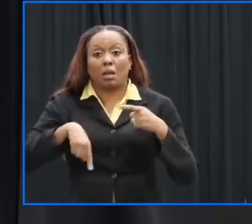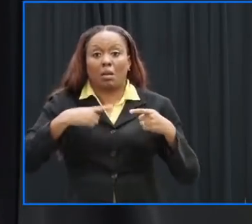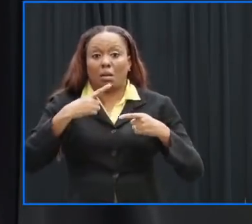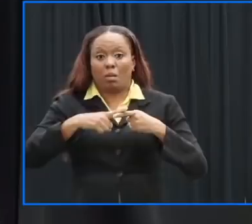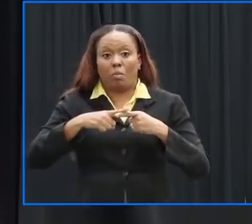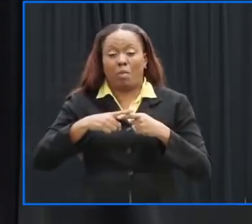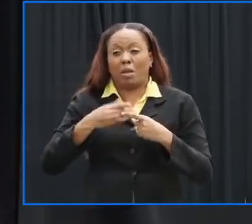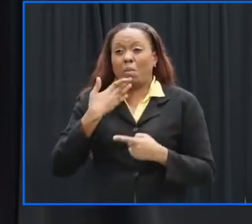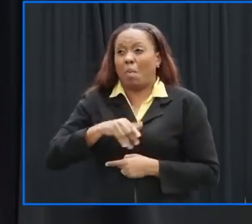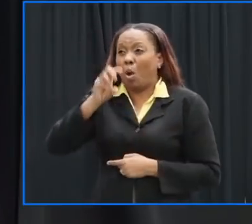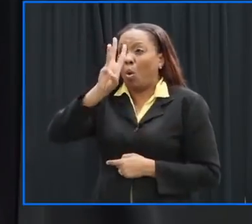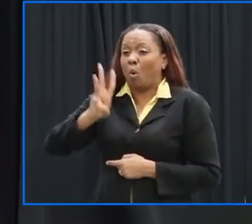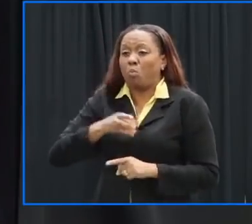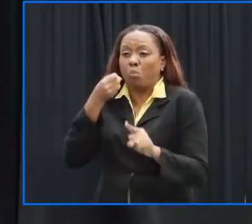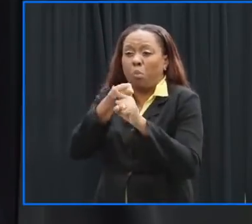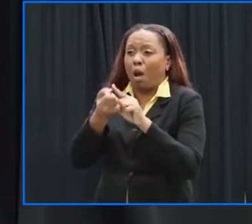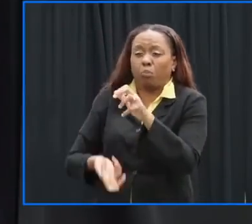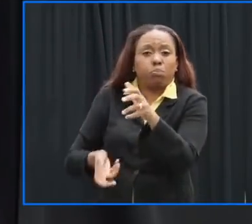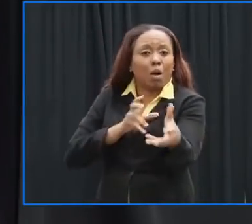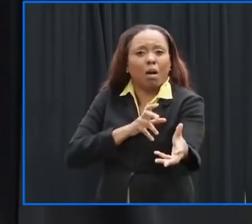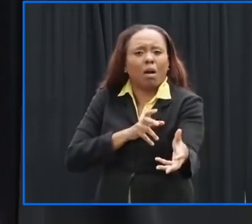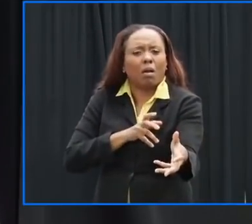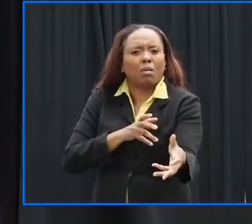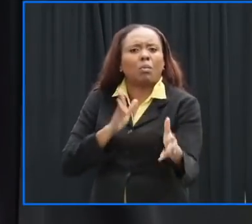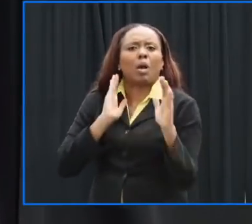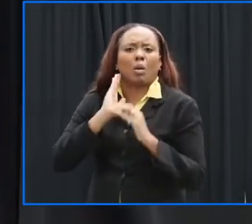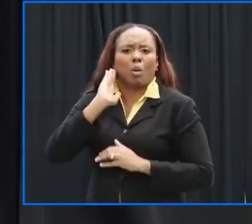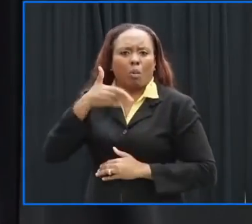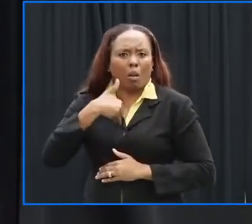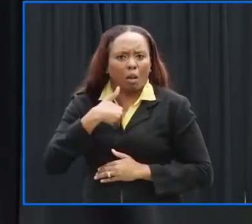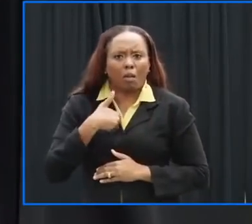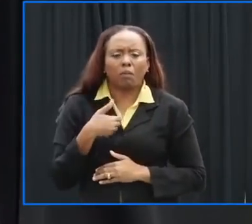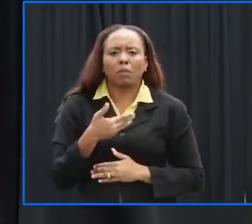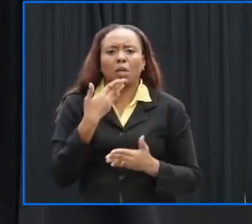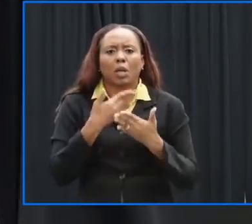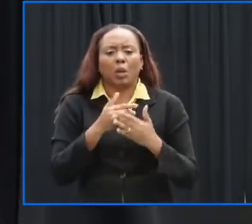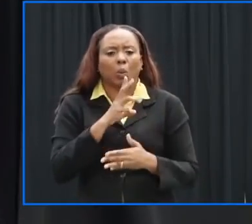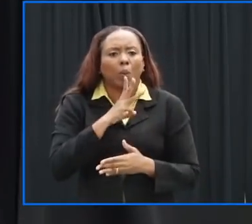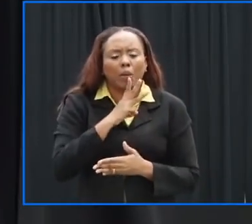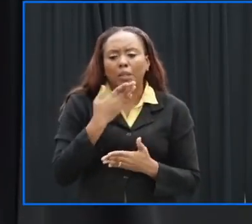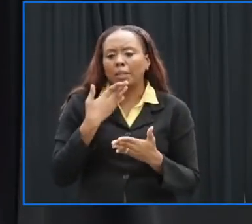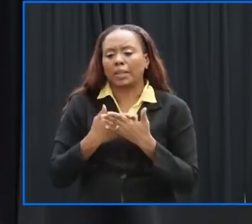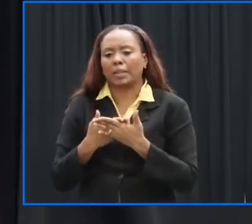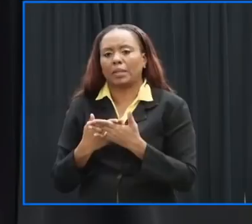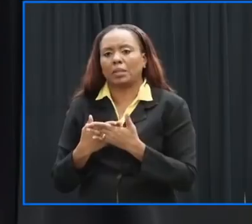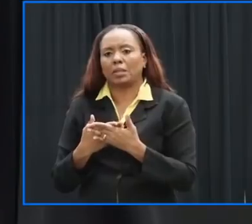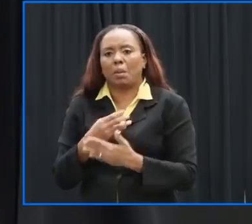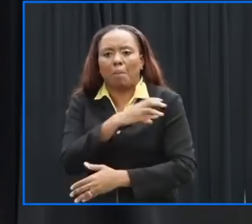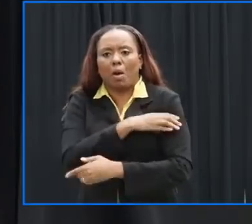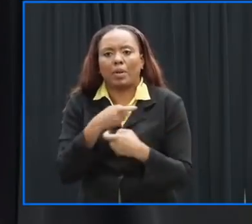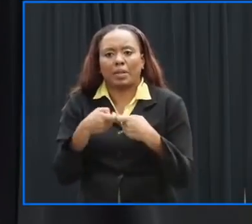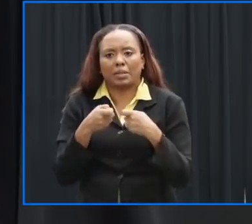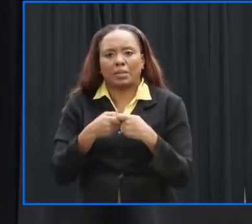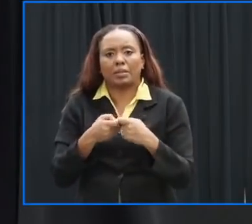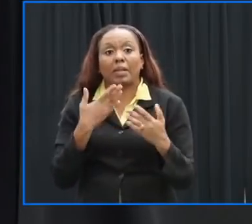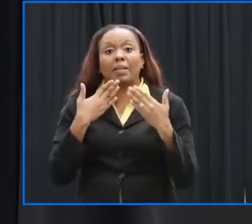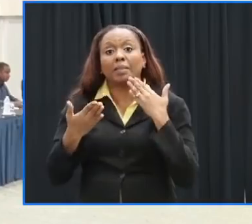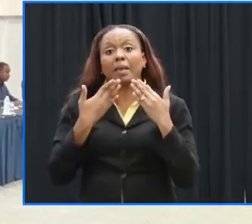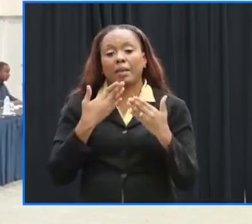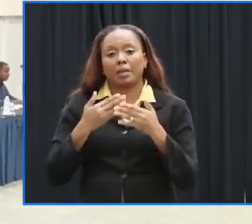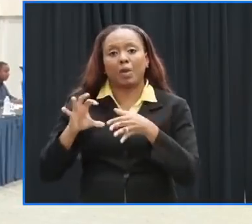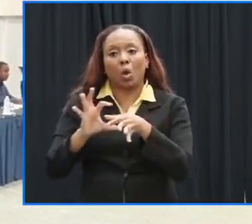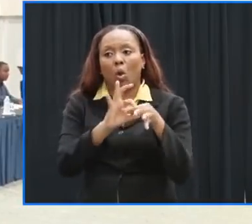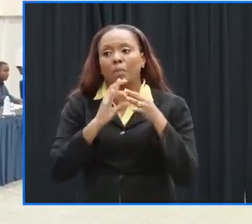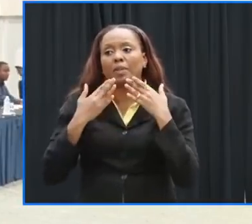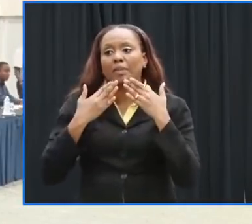impending weather so we just require the cooperation of all barbarians and we will write this one out too thank you so